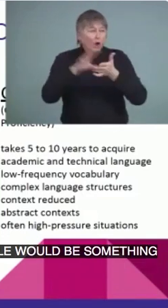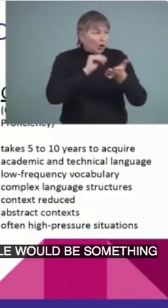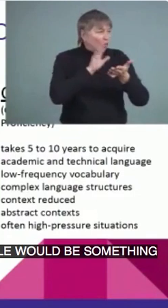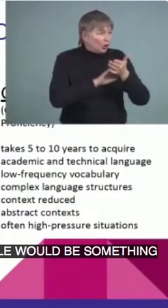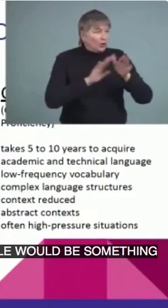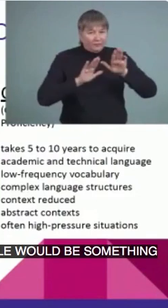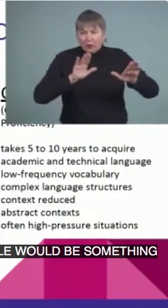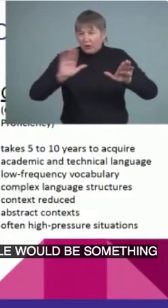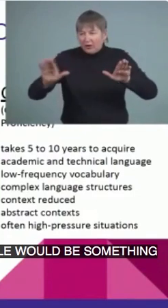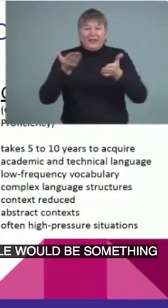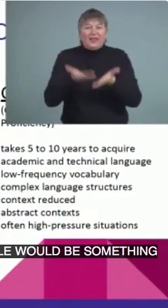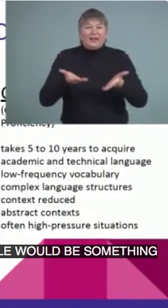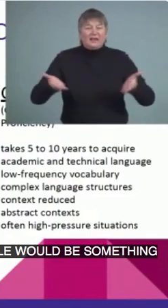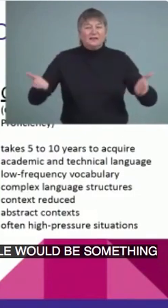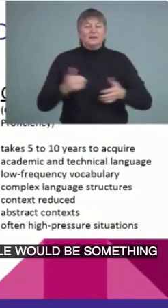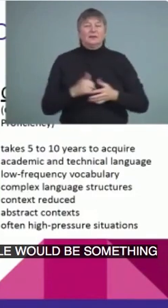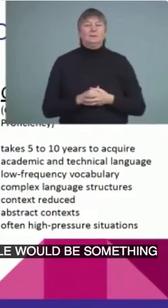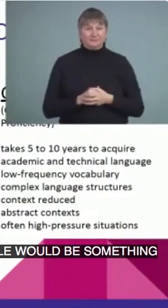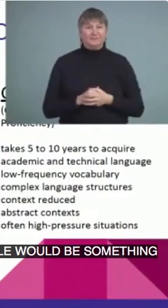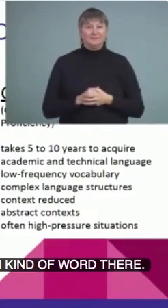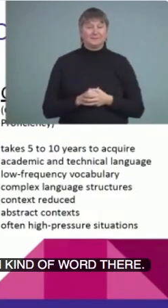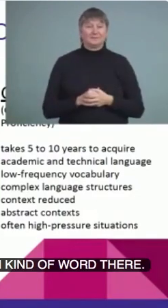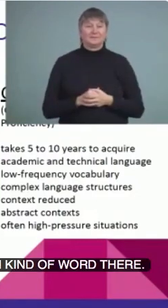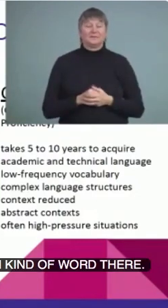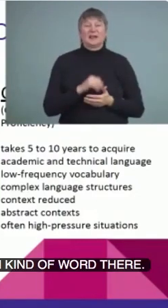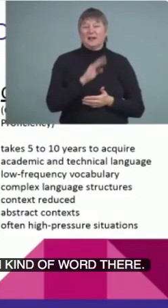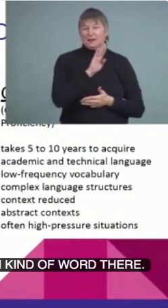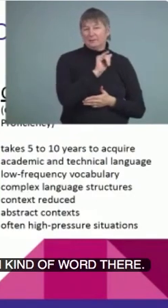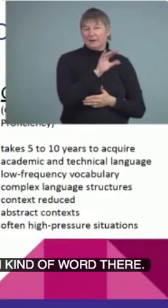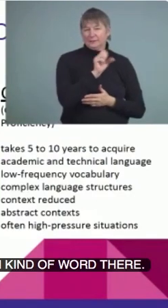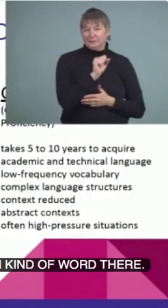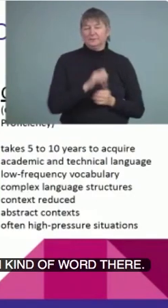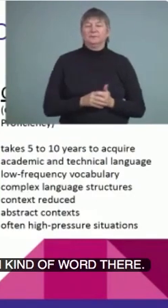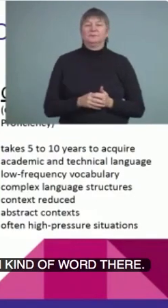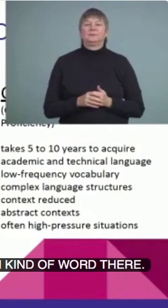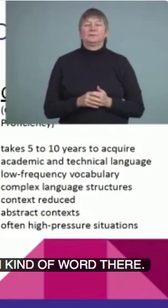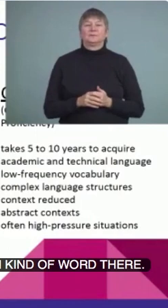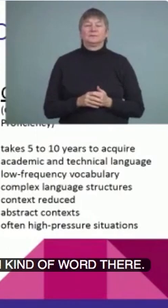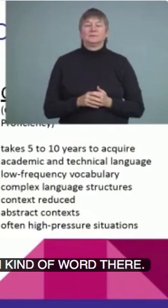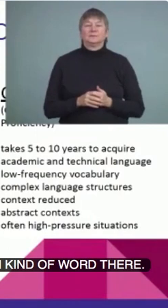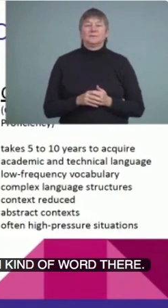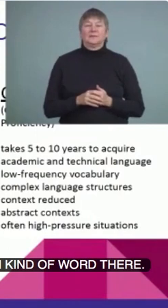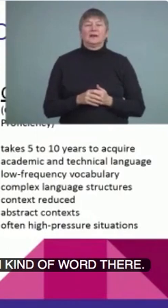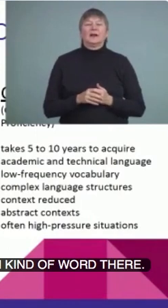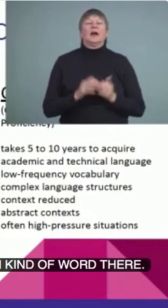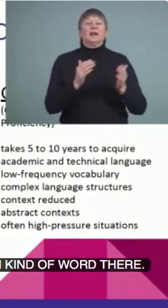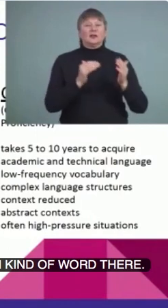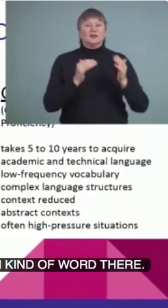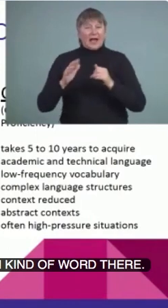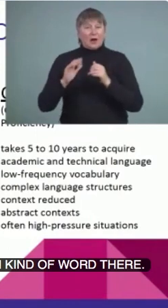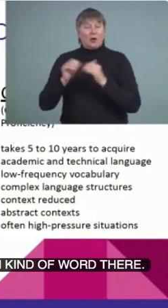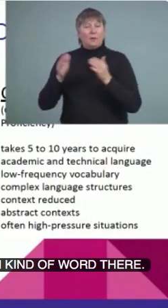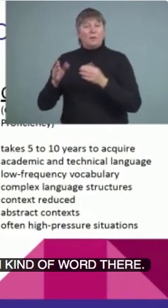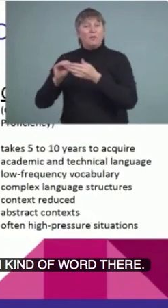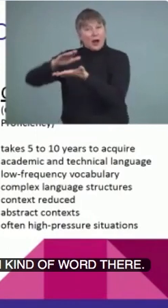kind of word there. So then we're looking at more of the academic and subject-specific